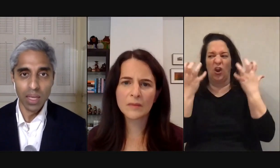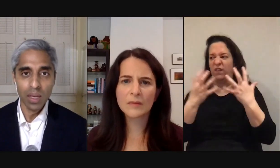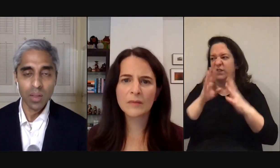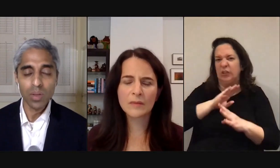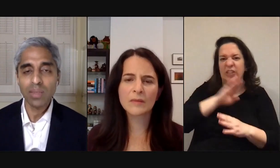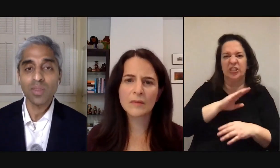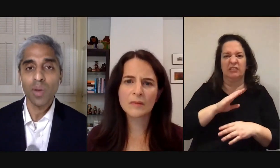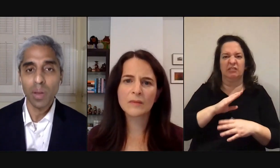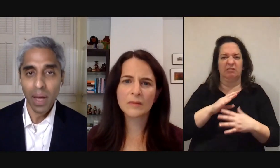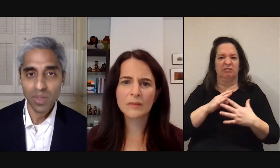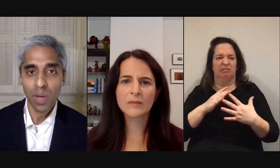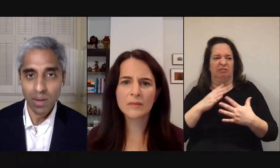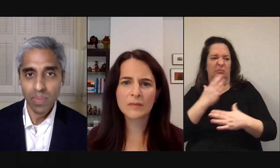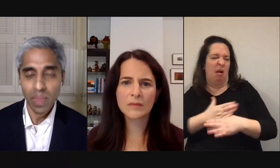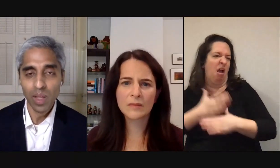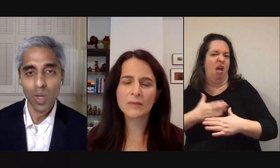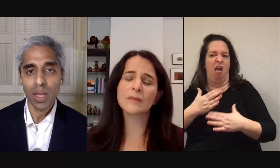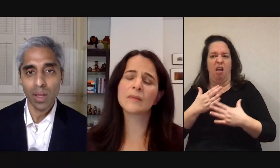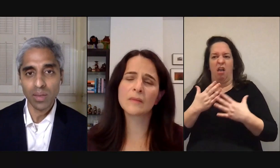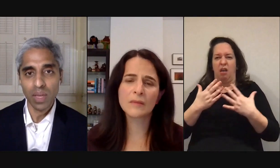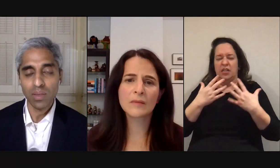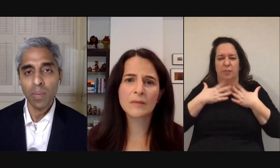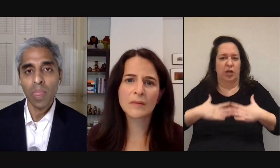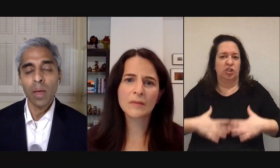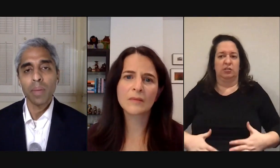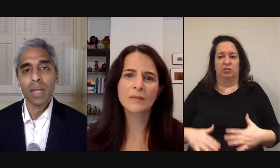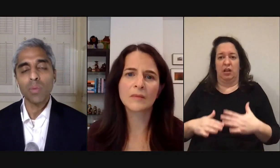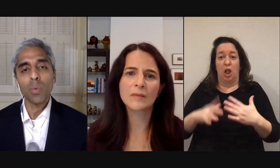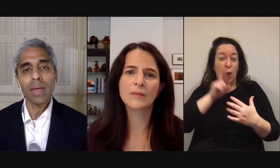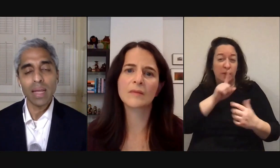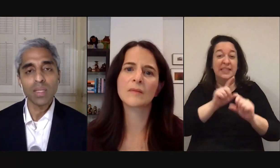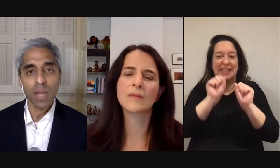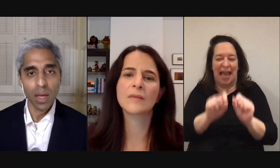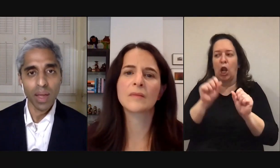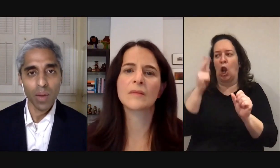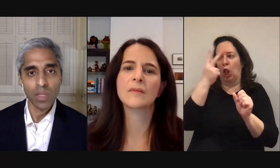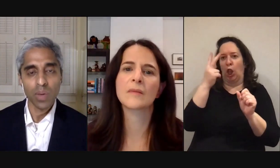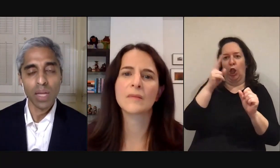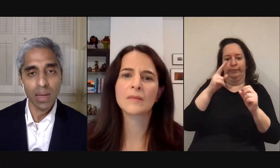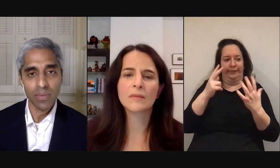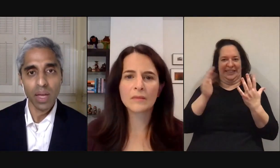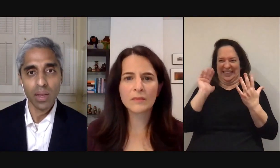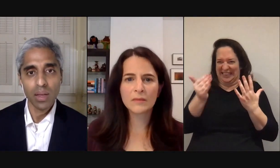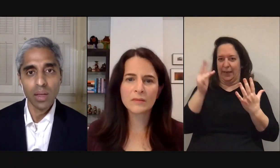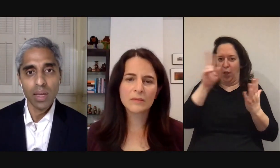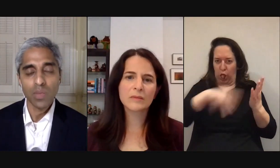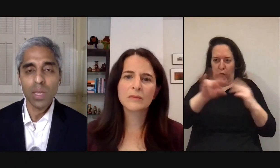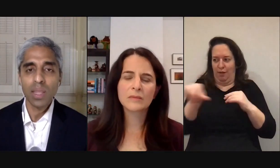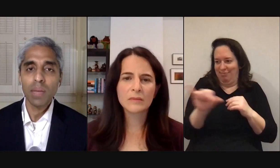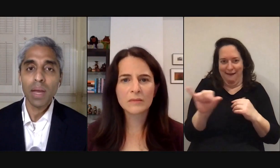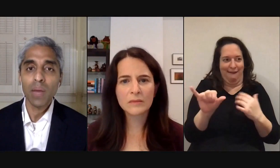anxiety loneliness is a great masquerader that can look like lots of things but i think what we can do in health care once we identify it